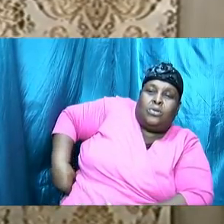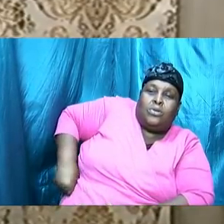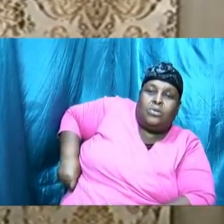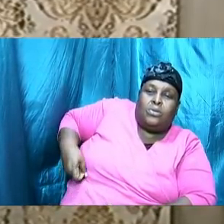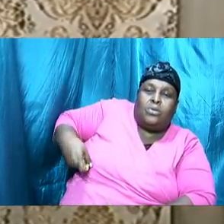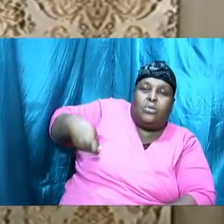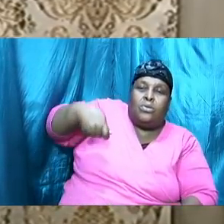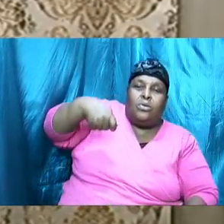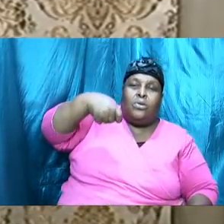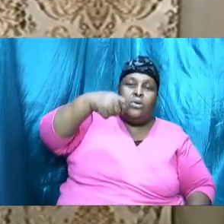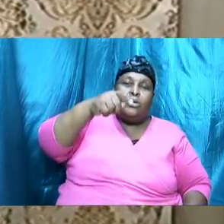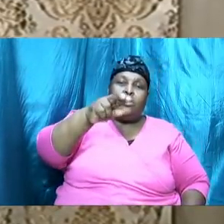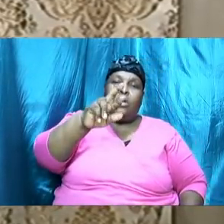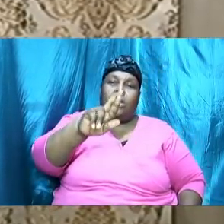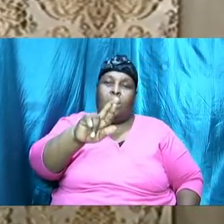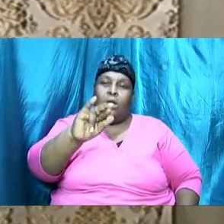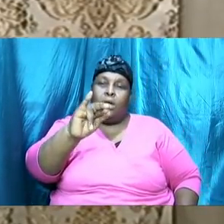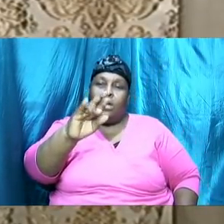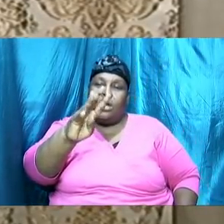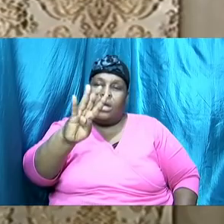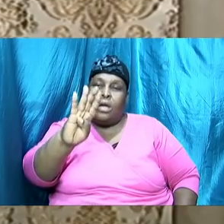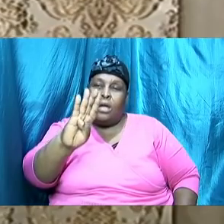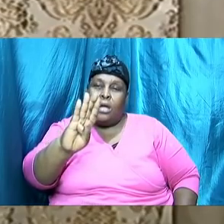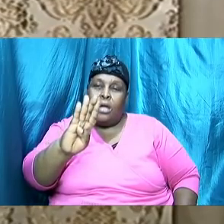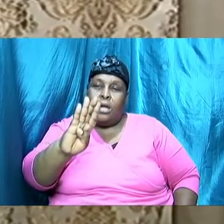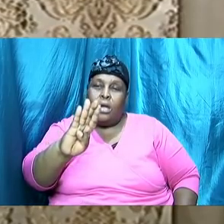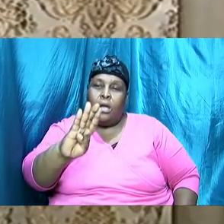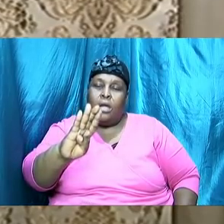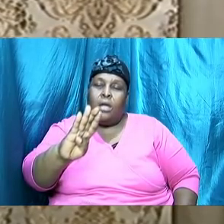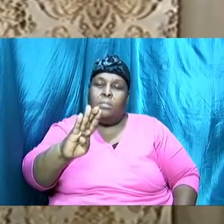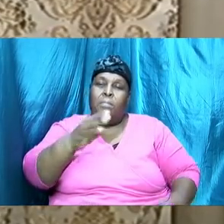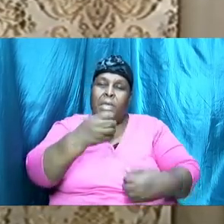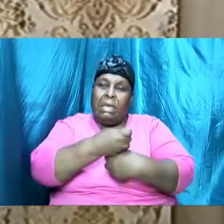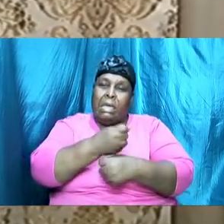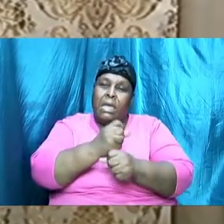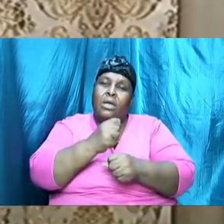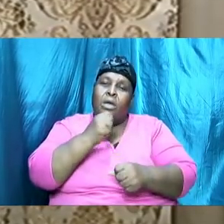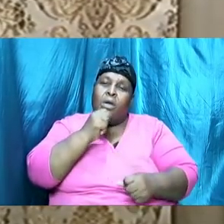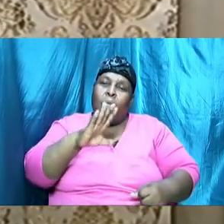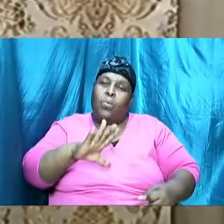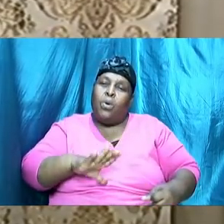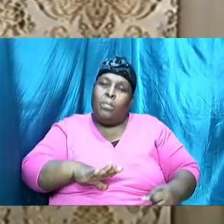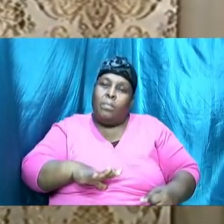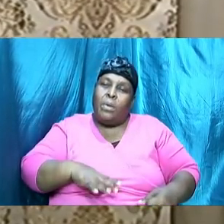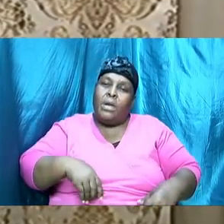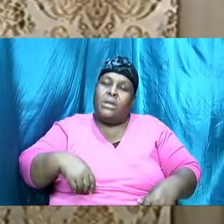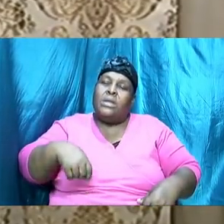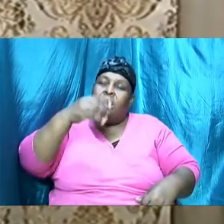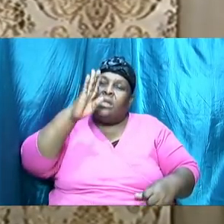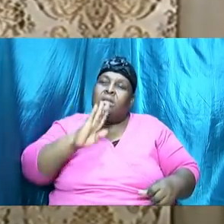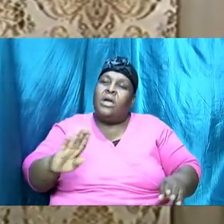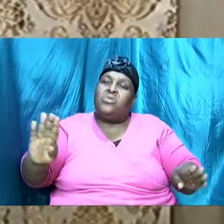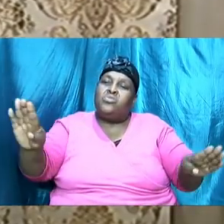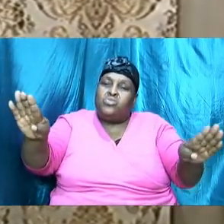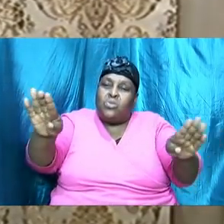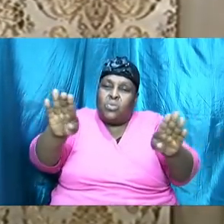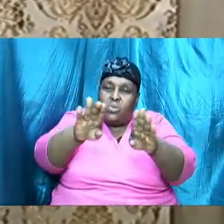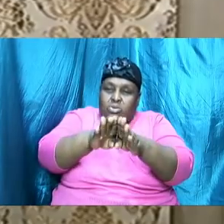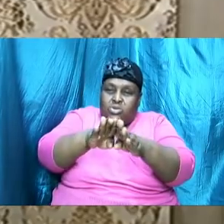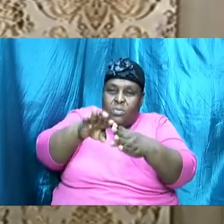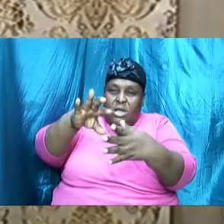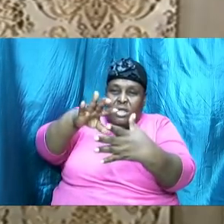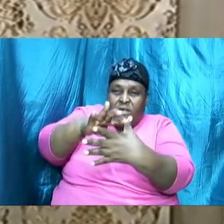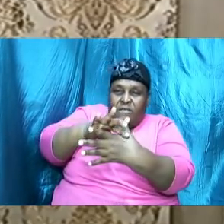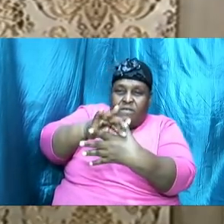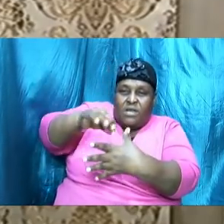and around that rib he made a woman and then God closed up back the flesh and